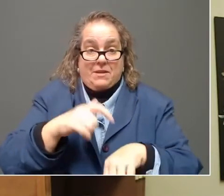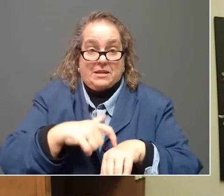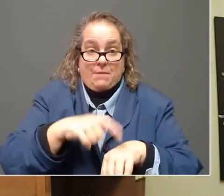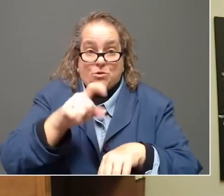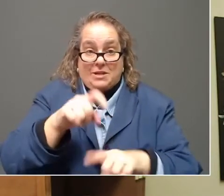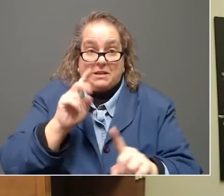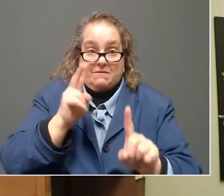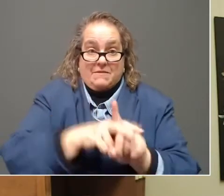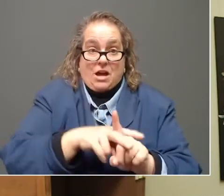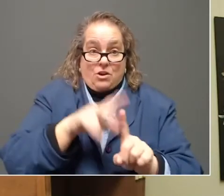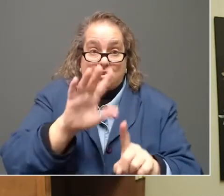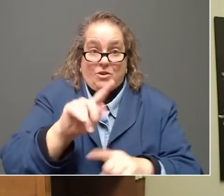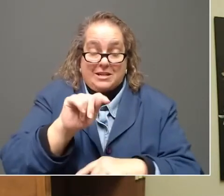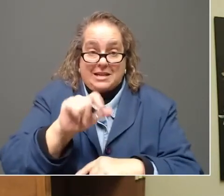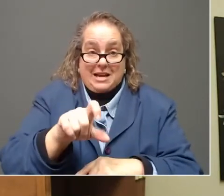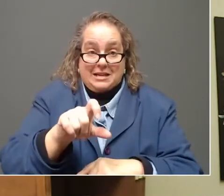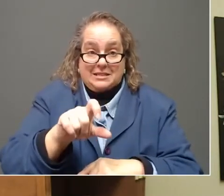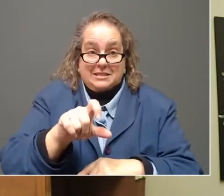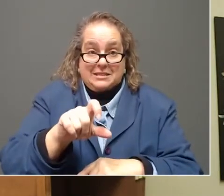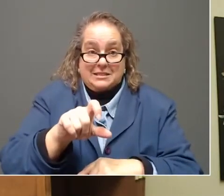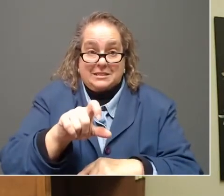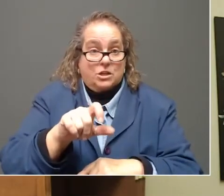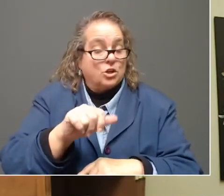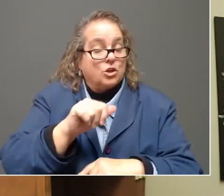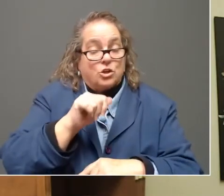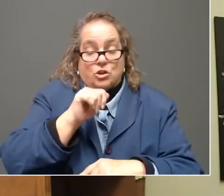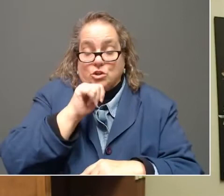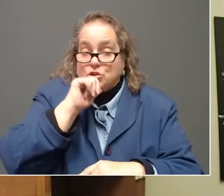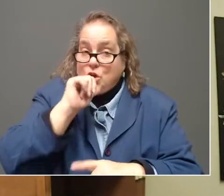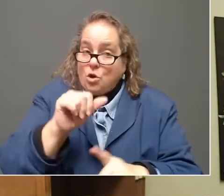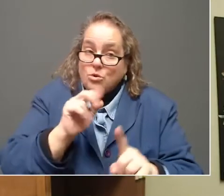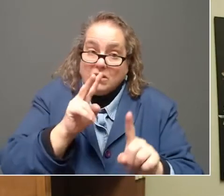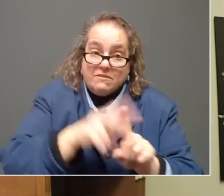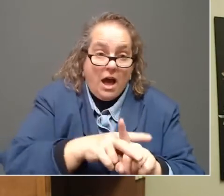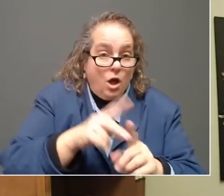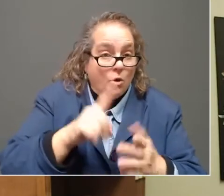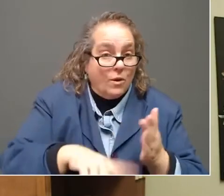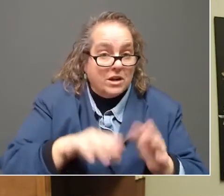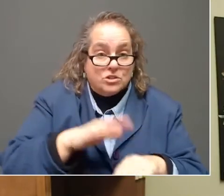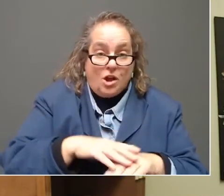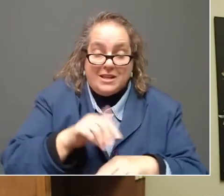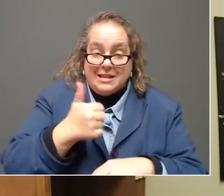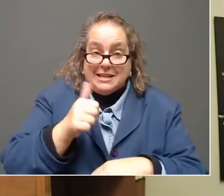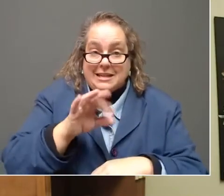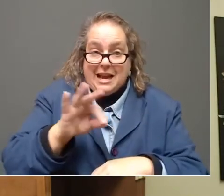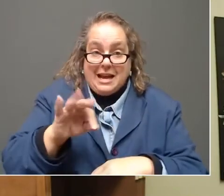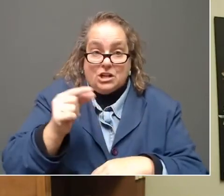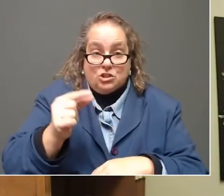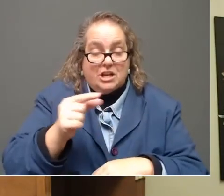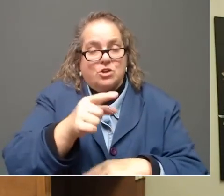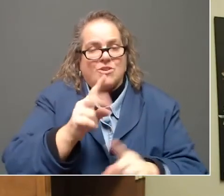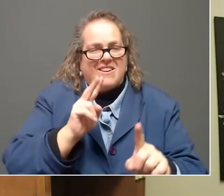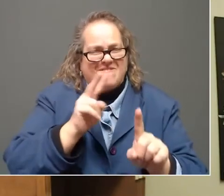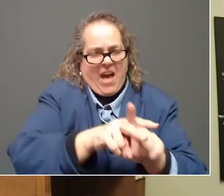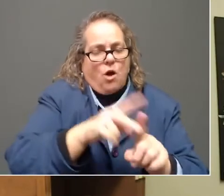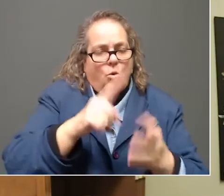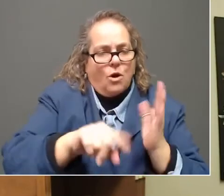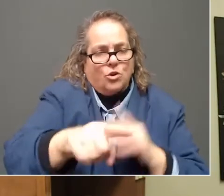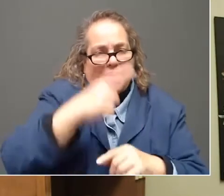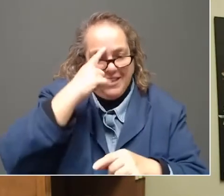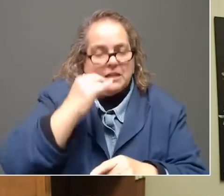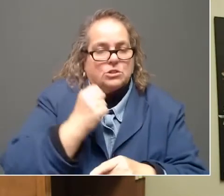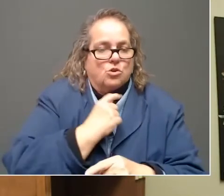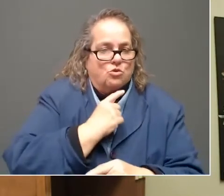actually don't file what's on the 1099-G. File what you think is correct. We have that IRS